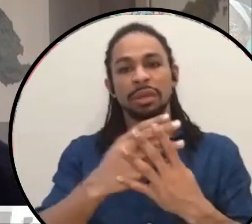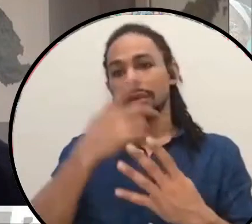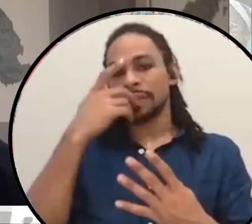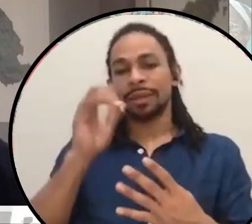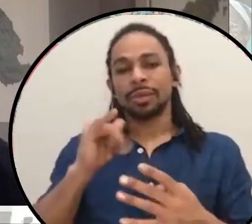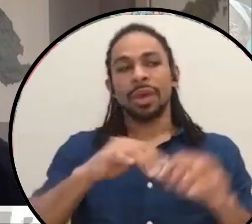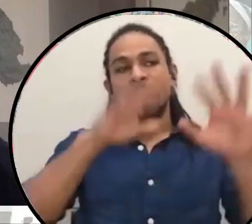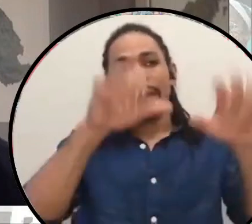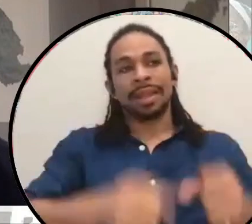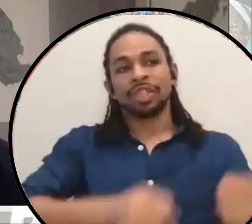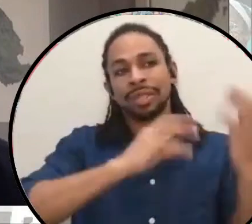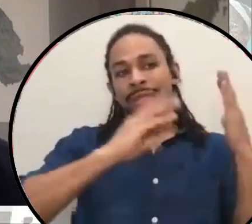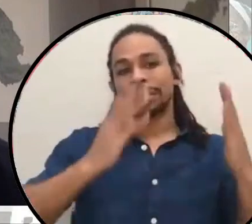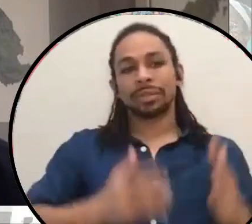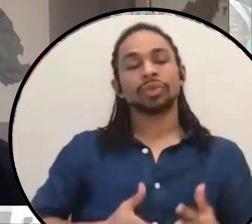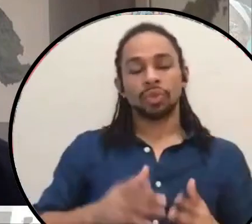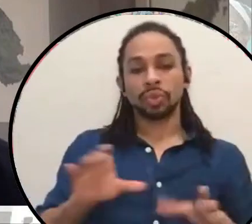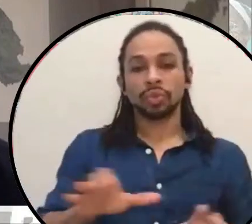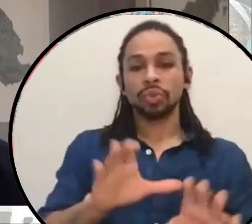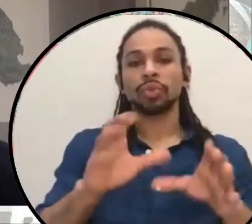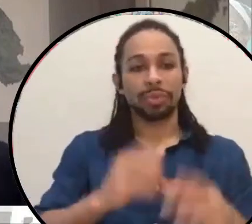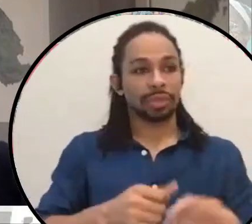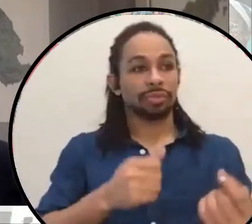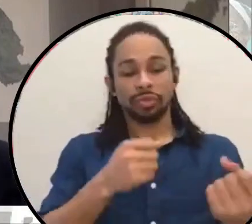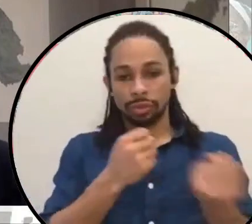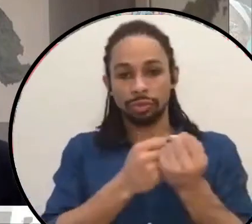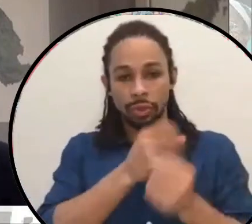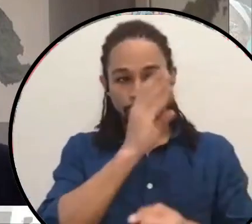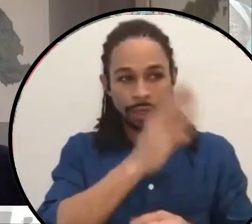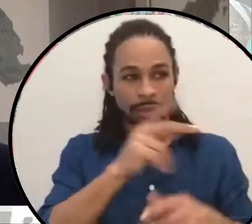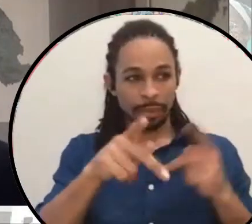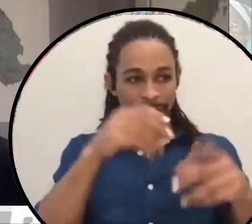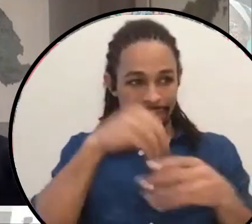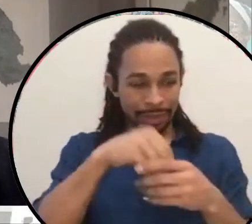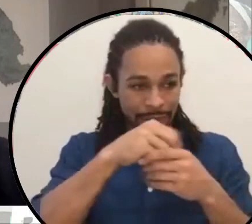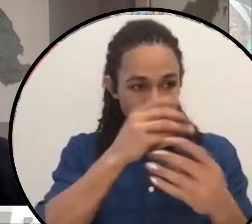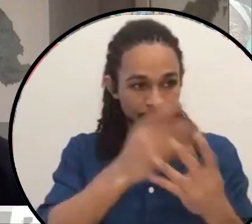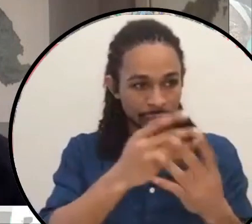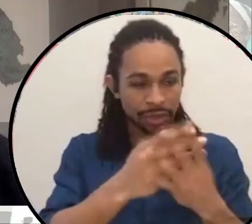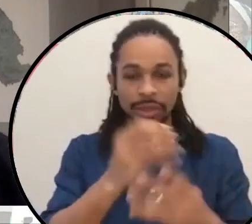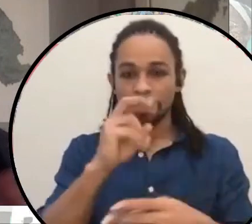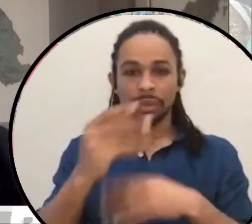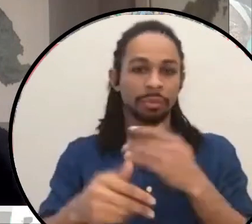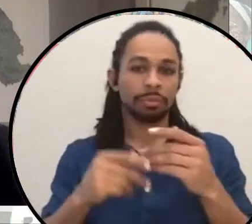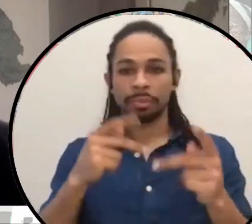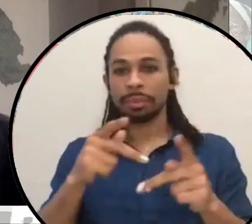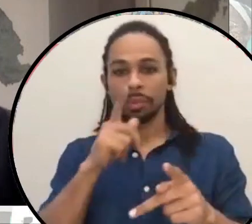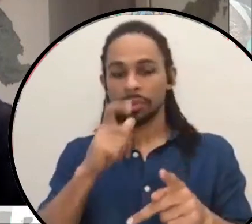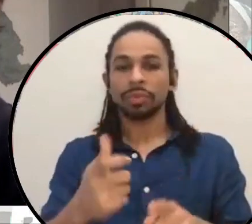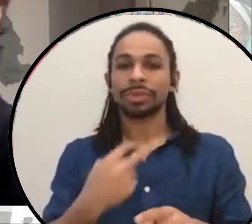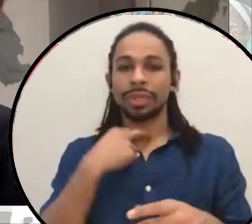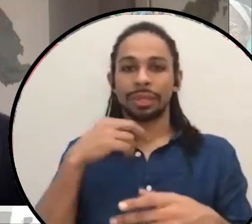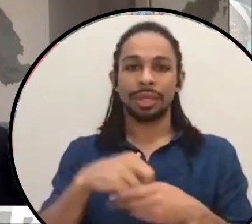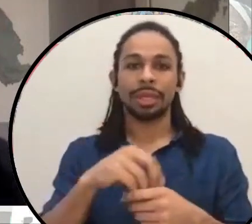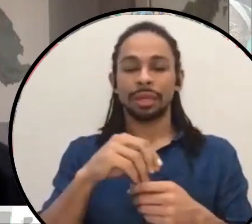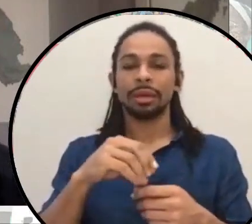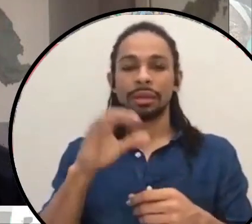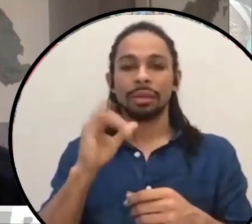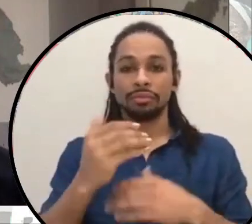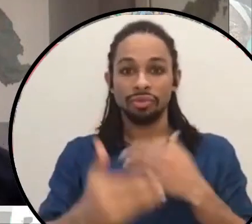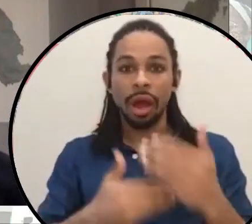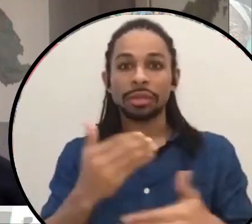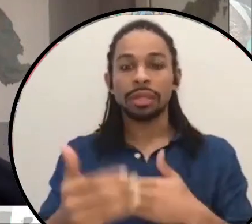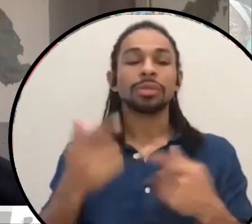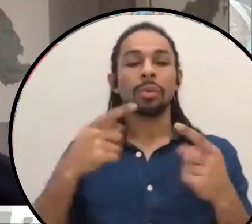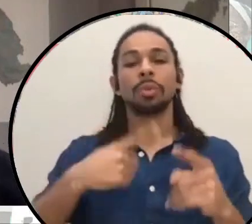supporting people inside or criminalized communities or people in the criminal process while we're also trying to get rid of the system.